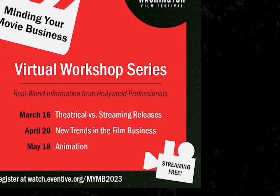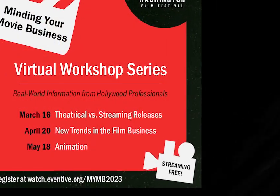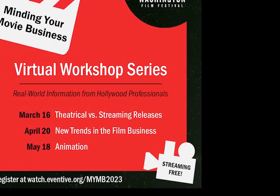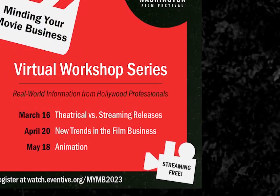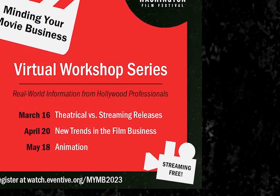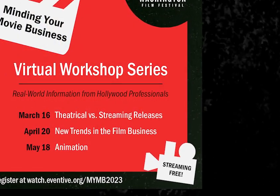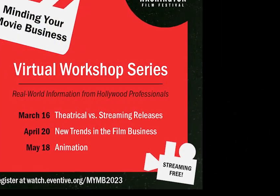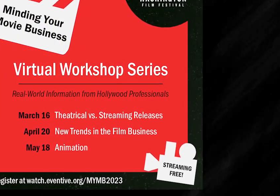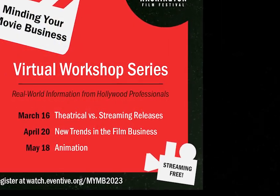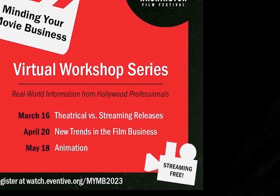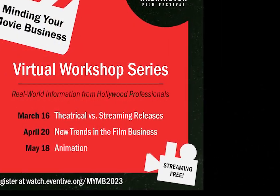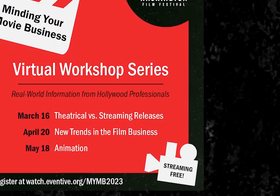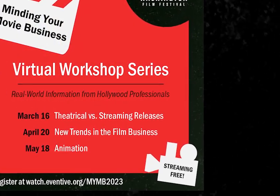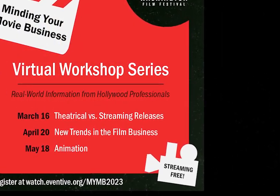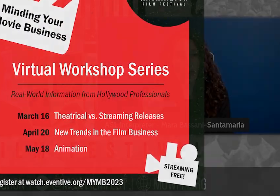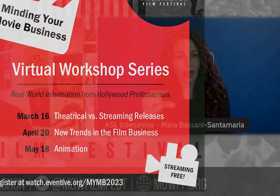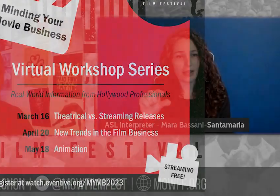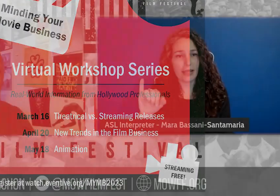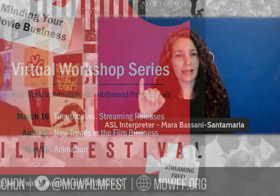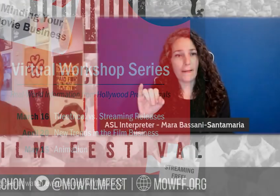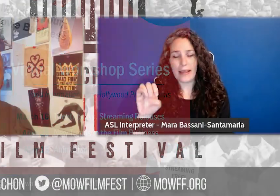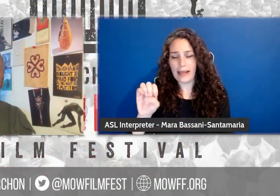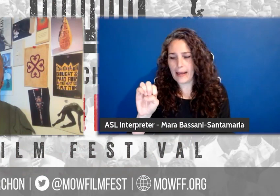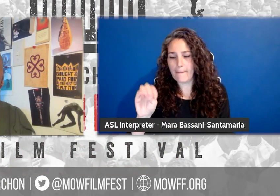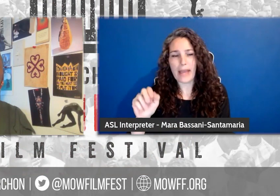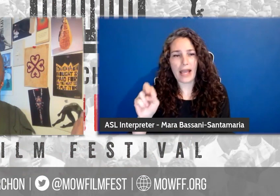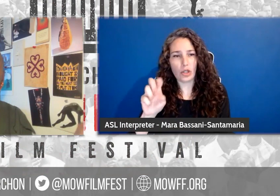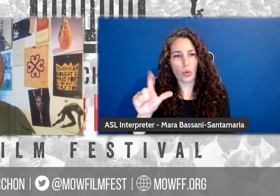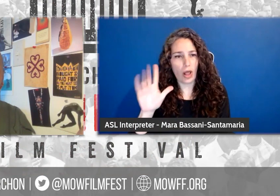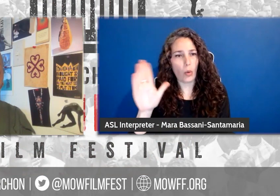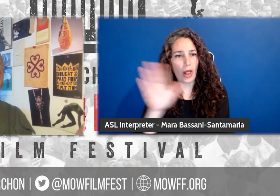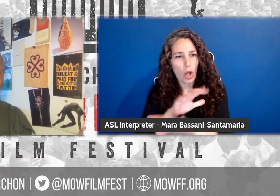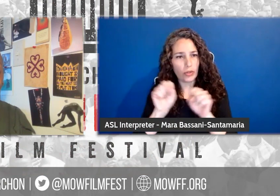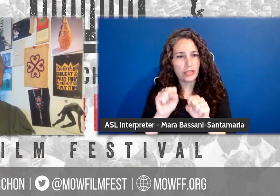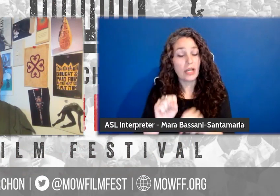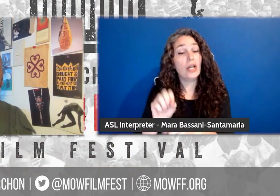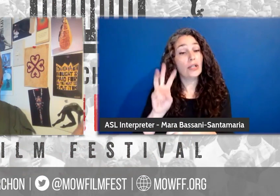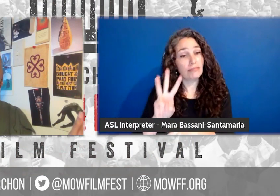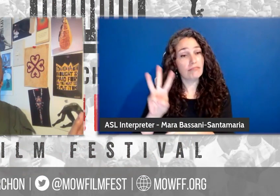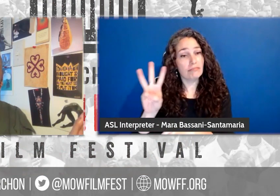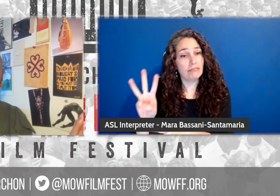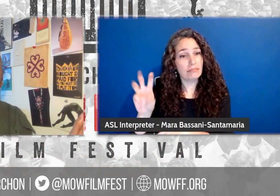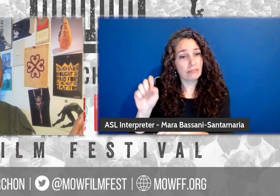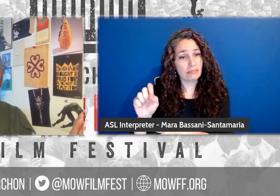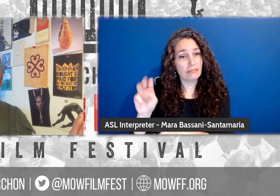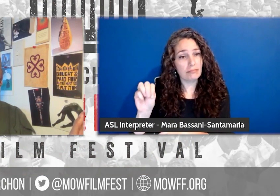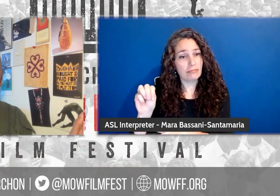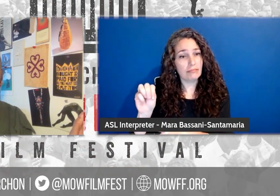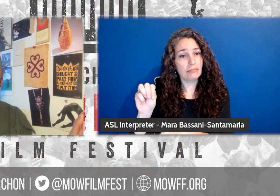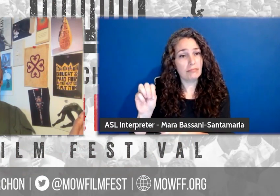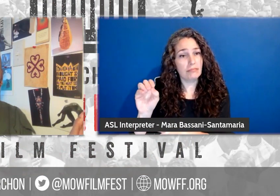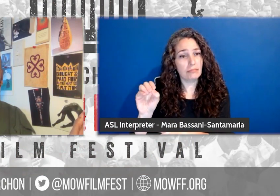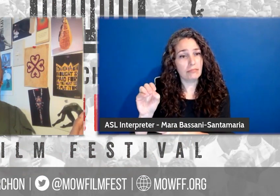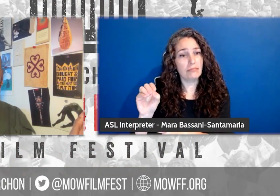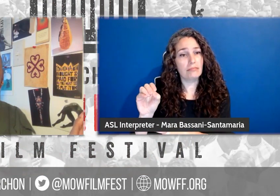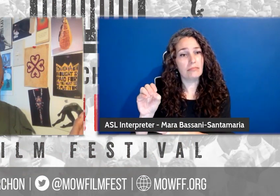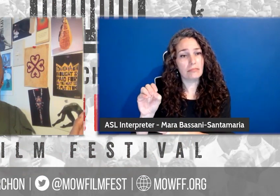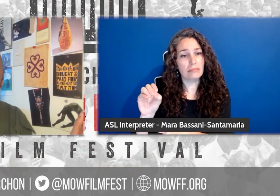Business. Los Angeles Entertainment Attorney Craig Emanuel will be your host. Visit our website at www